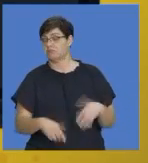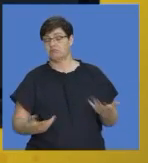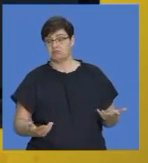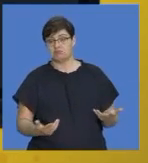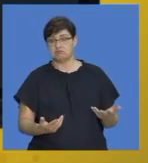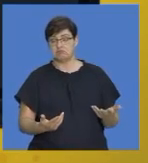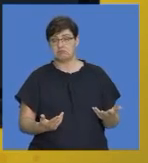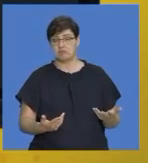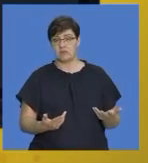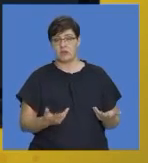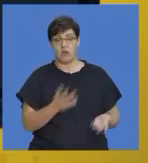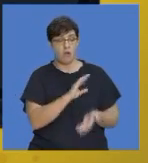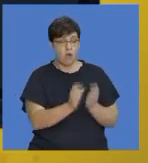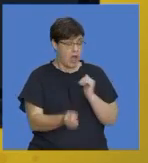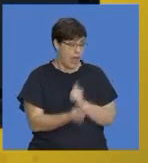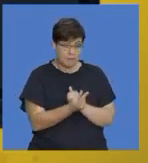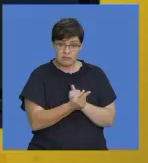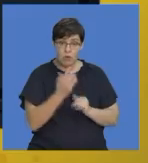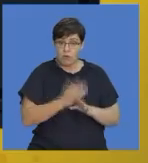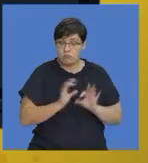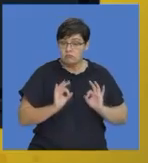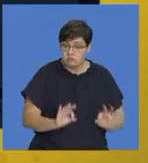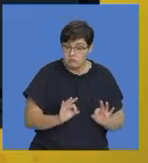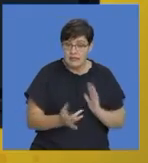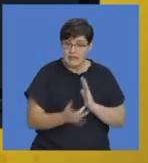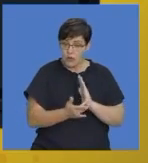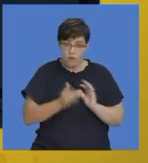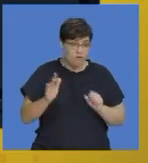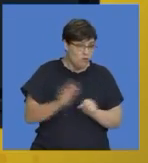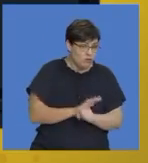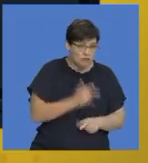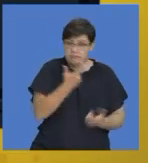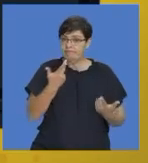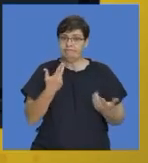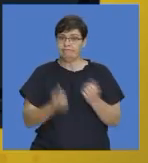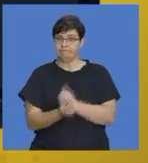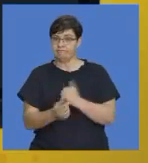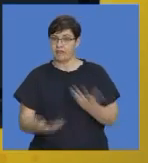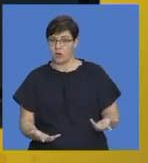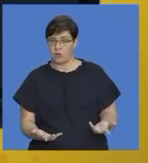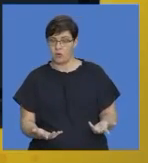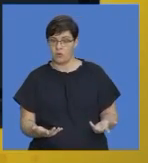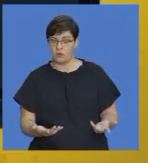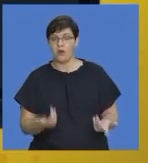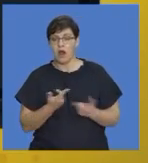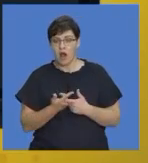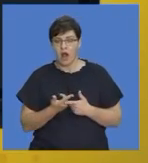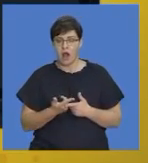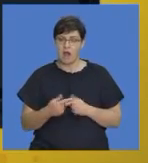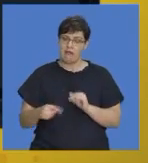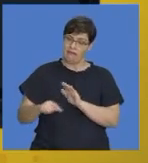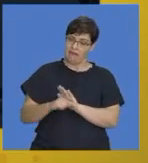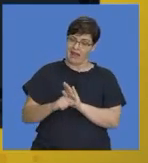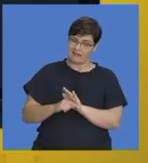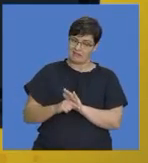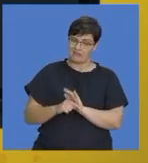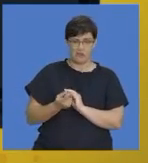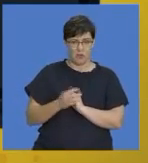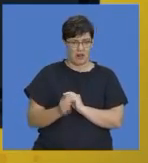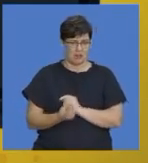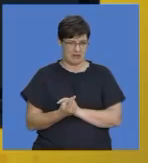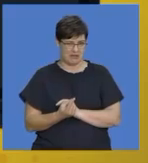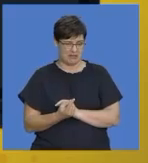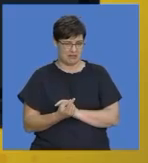to work when we do something like that and also what is the downside of doing something like that. So, the discursive essay